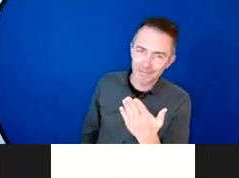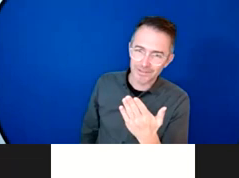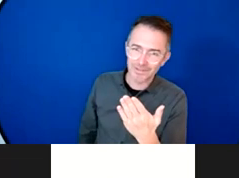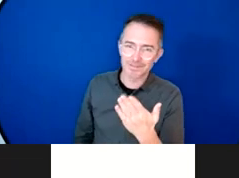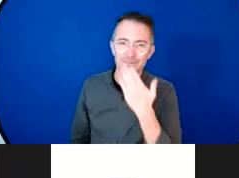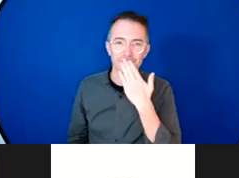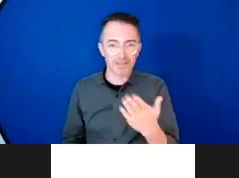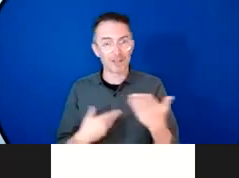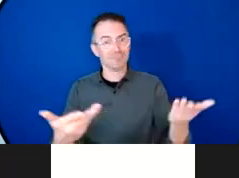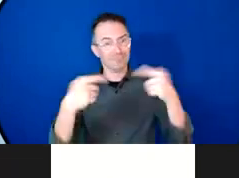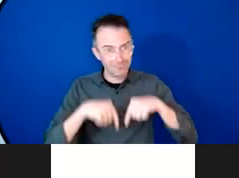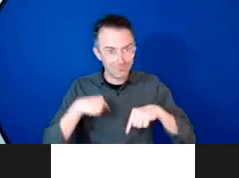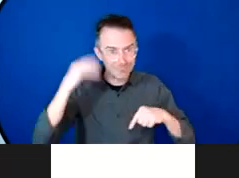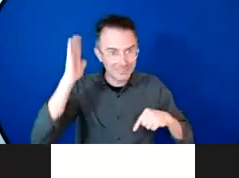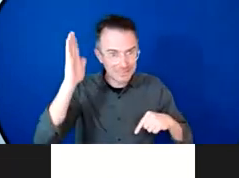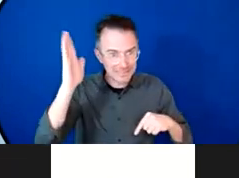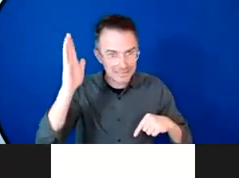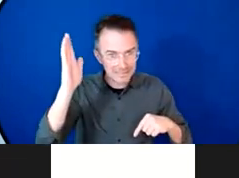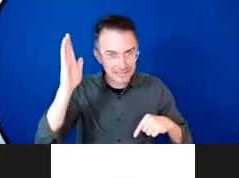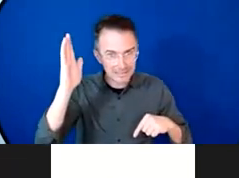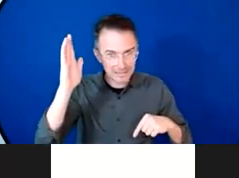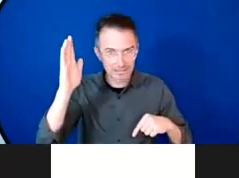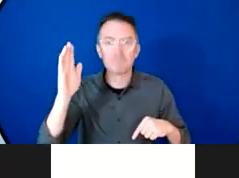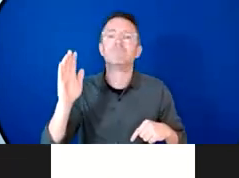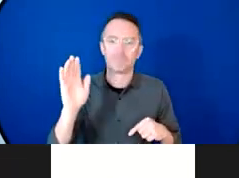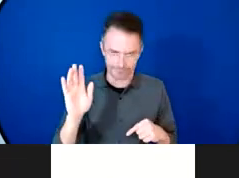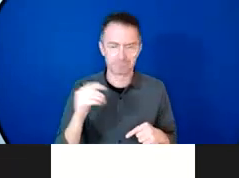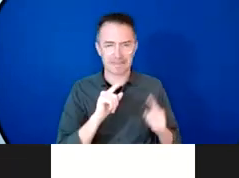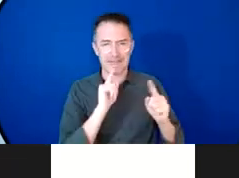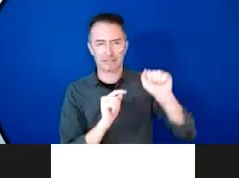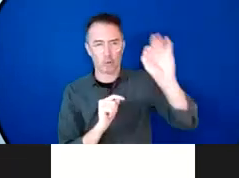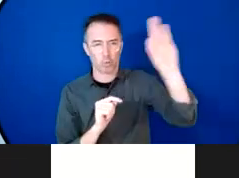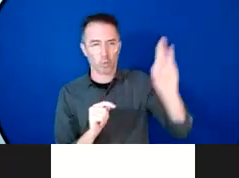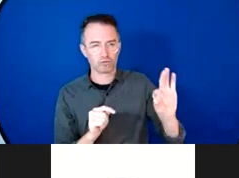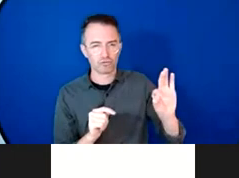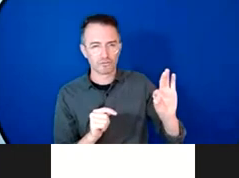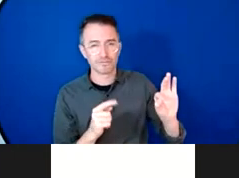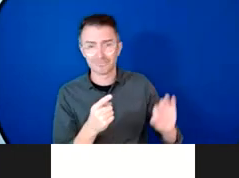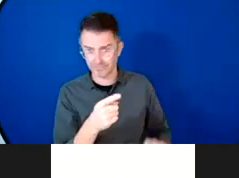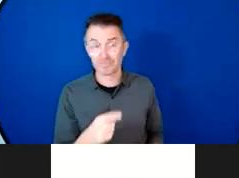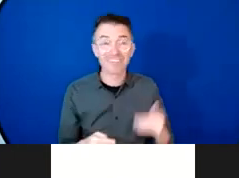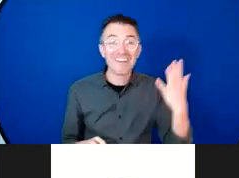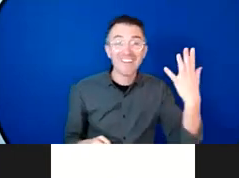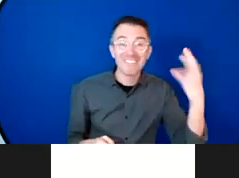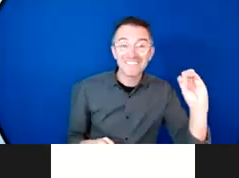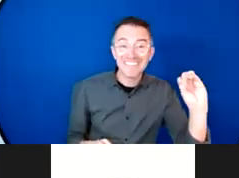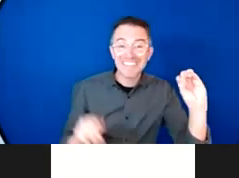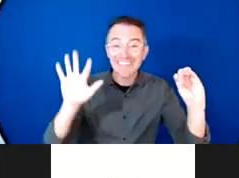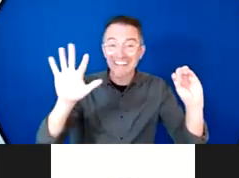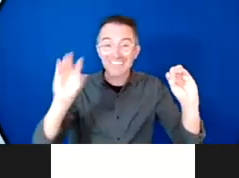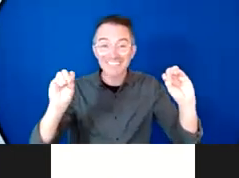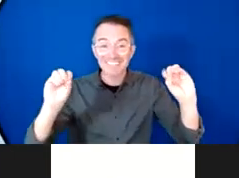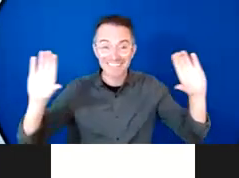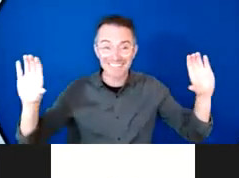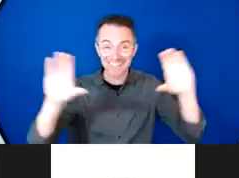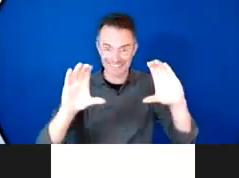directly to the question in 50-50 adaptation mitigation a number of multilateral development banks such as the